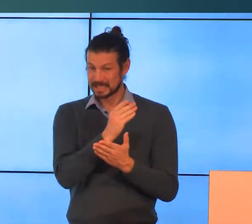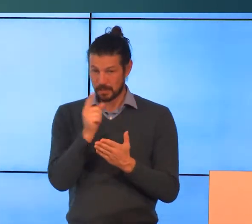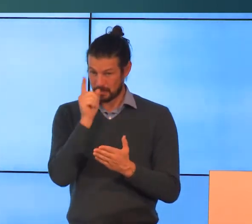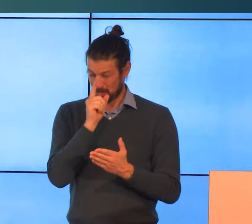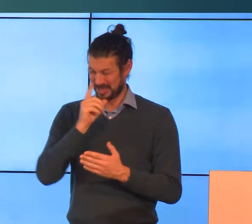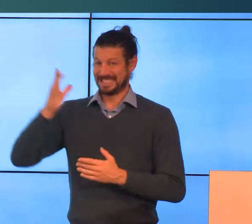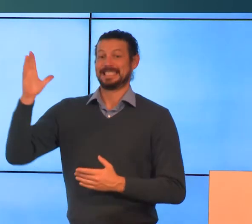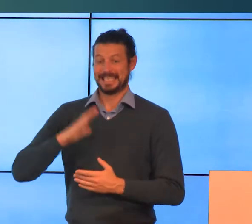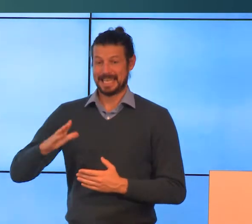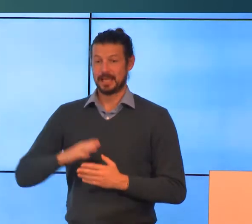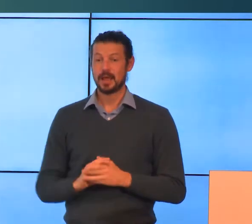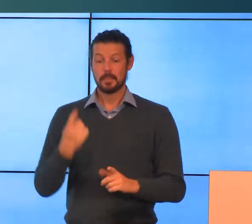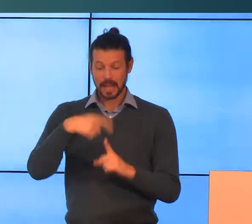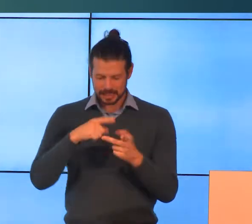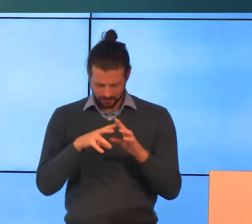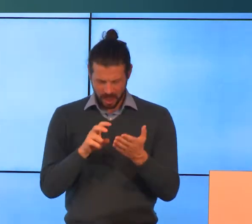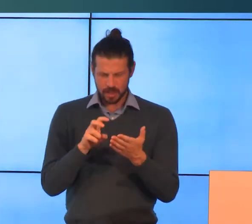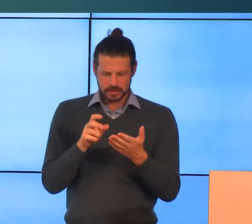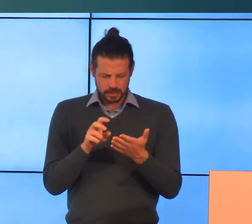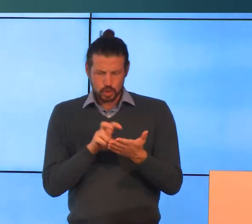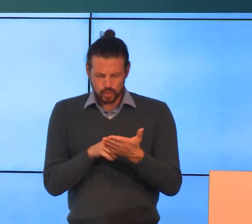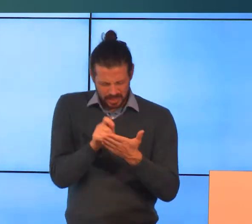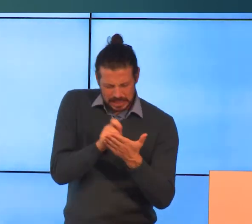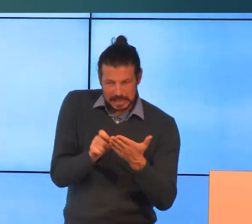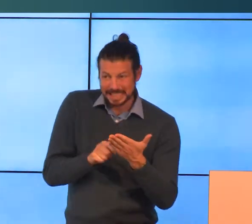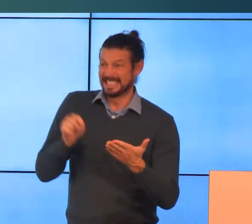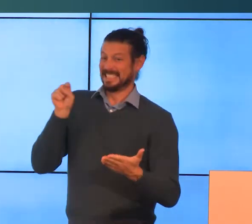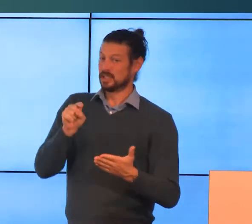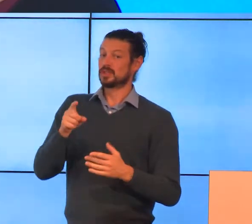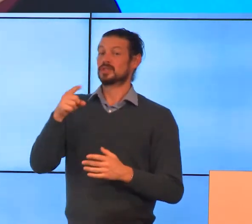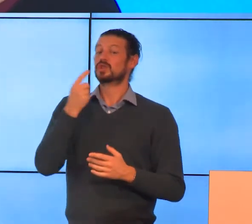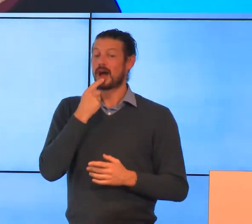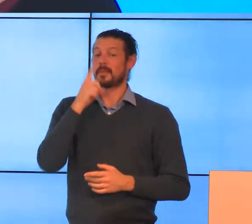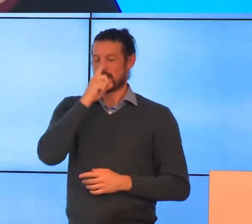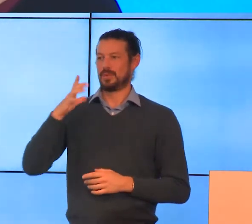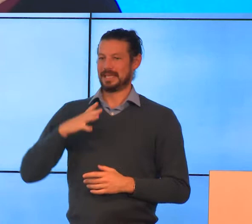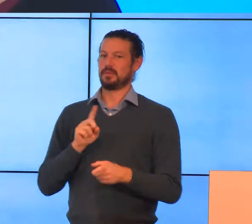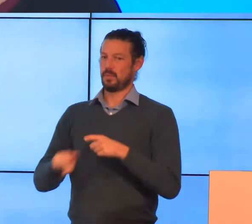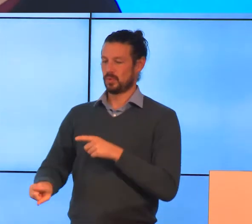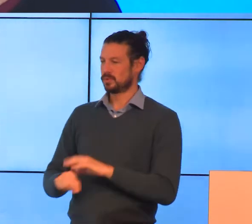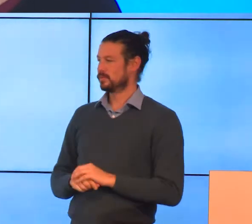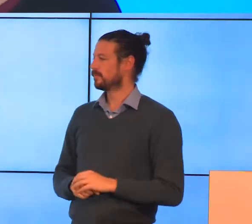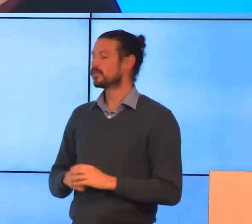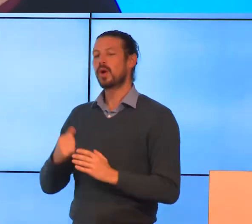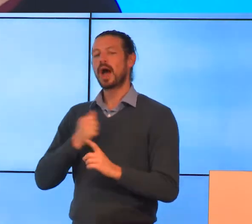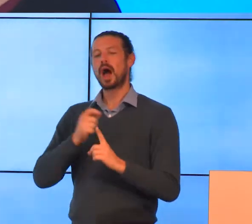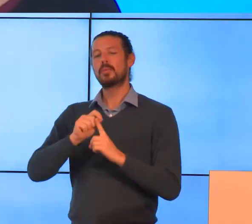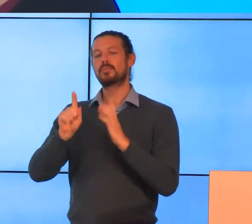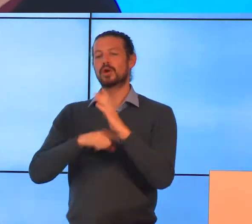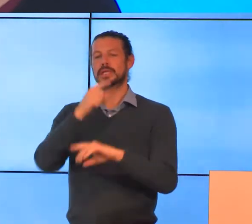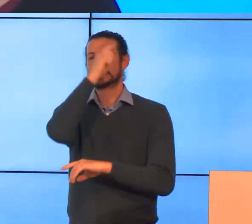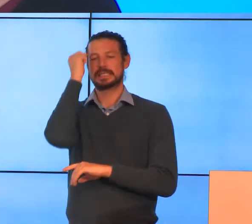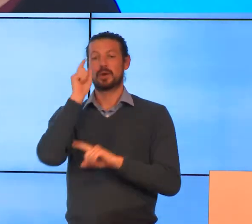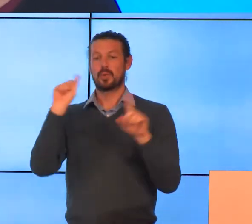need this income support the most, and it shouldn't be so hard. So the purpose of our project was to create a resource in plain